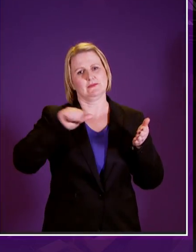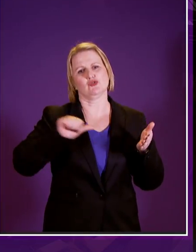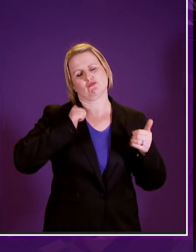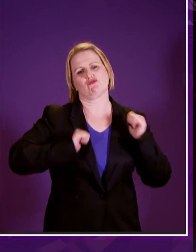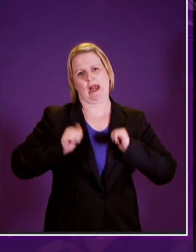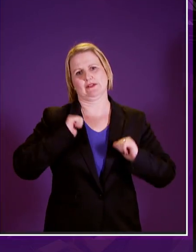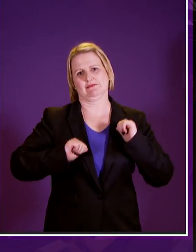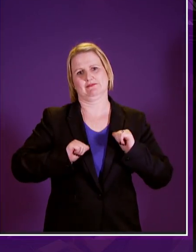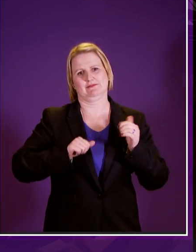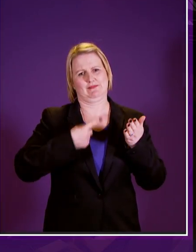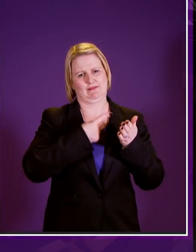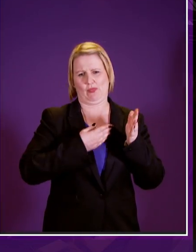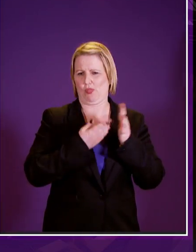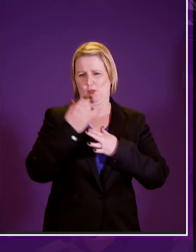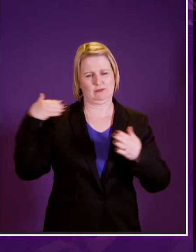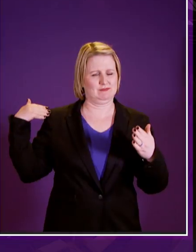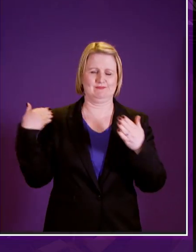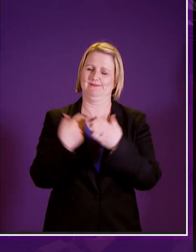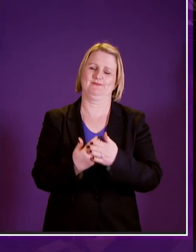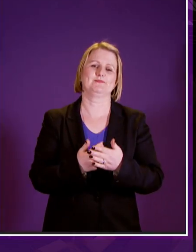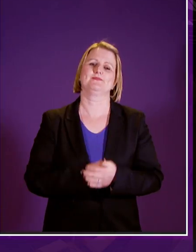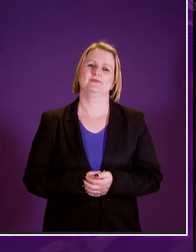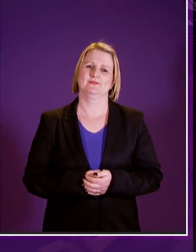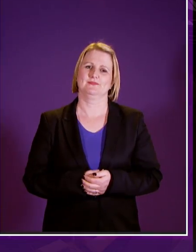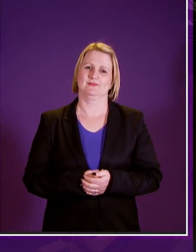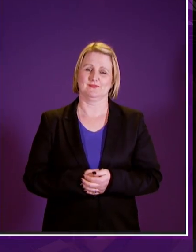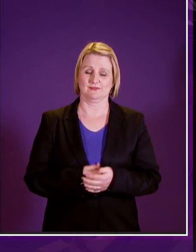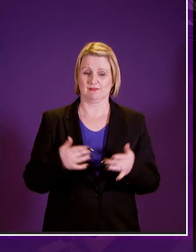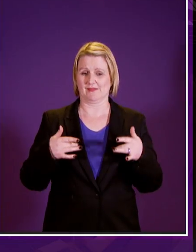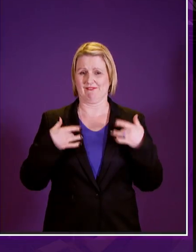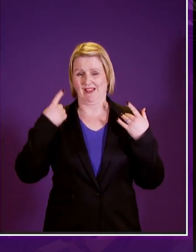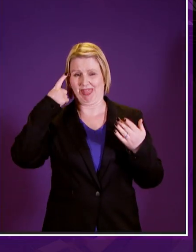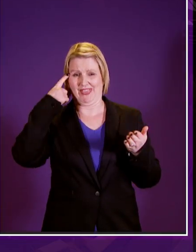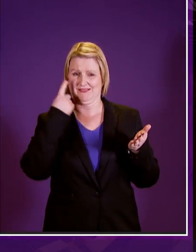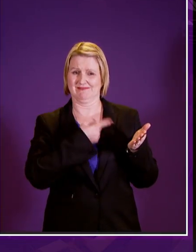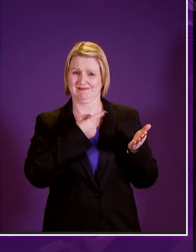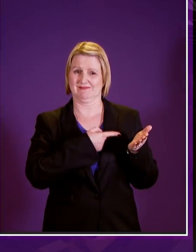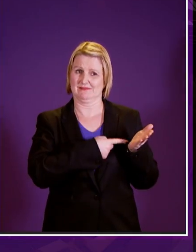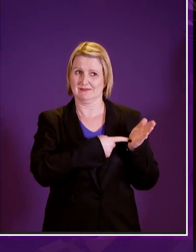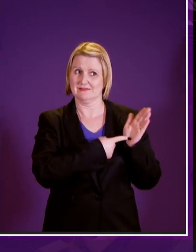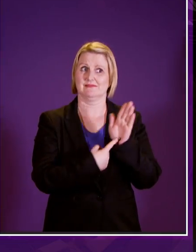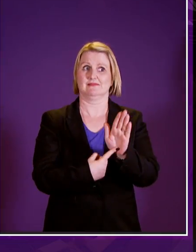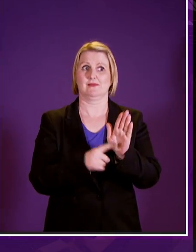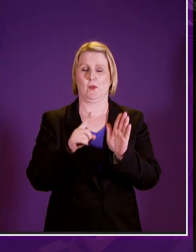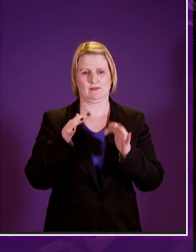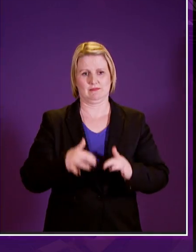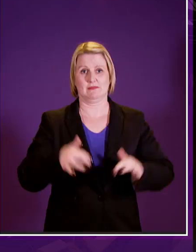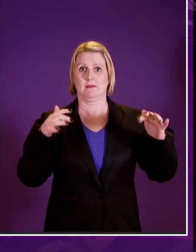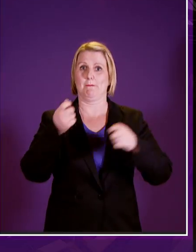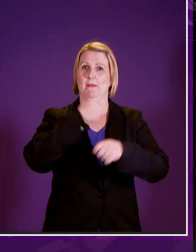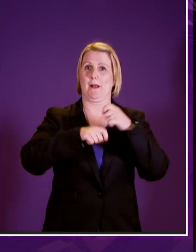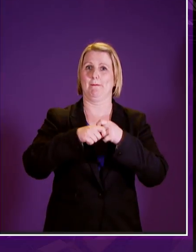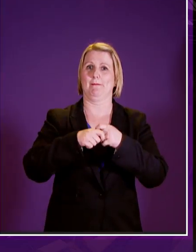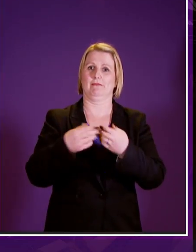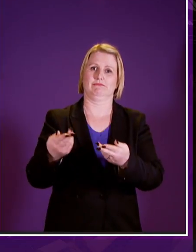of all of this process is to be very proud of and i think it demonstrates that when this parliament is given more powers